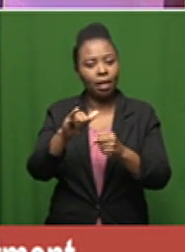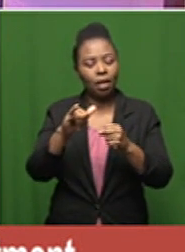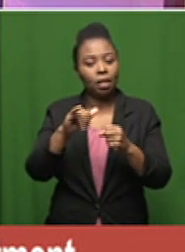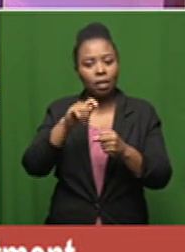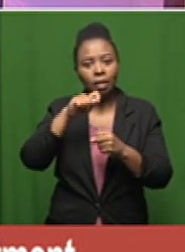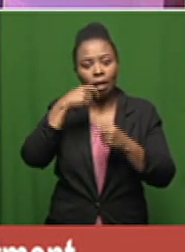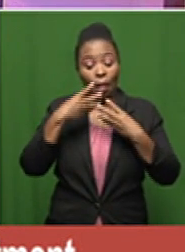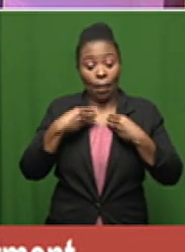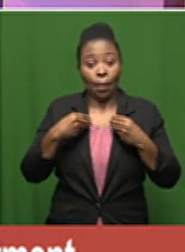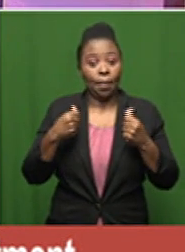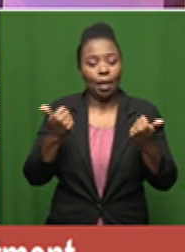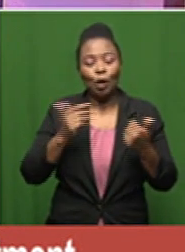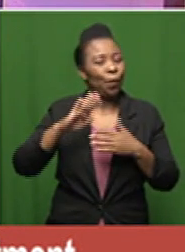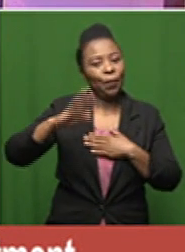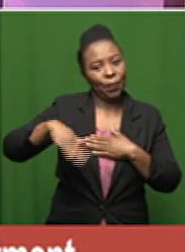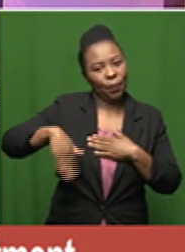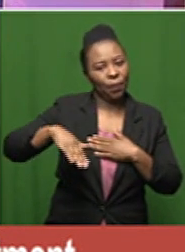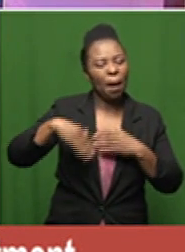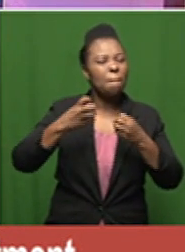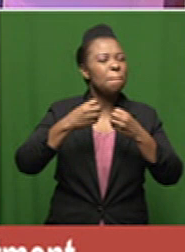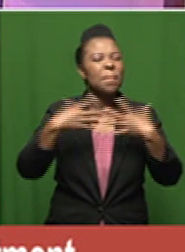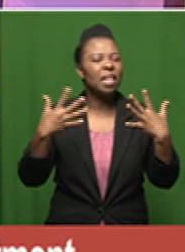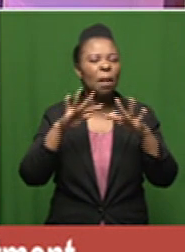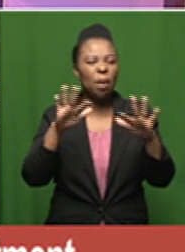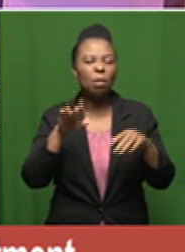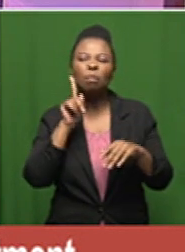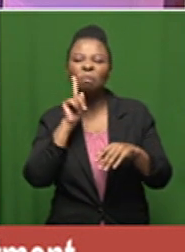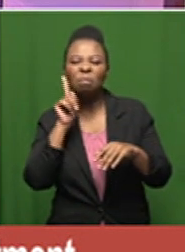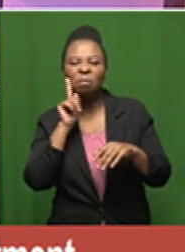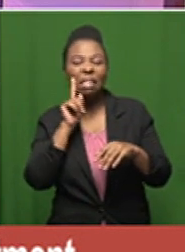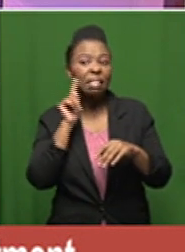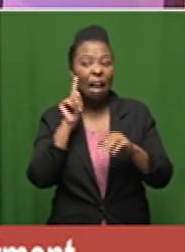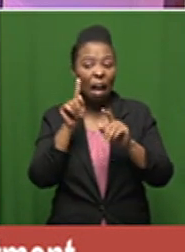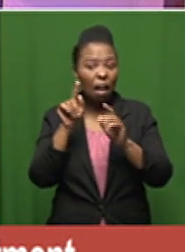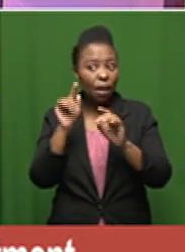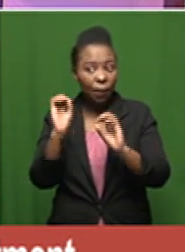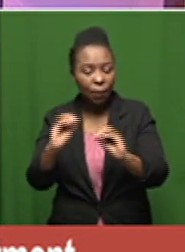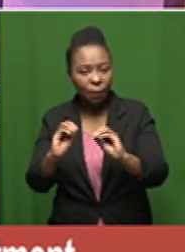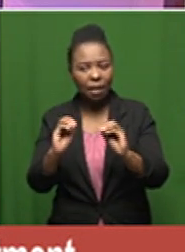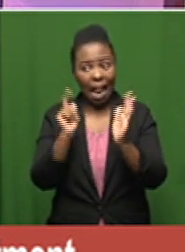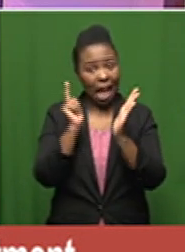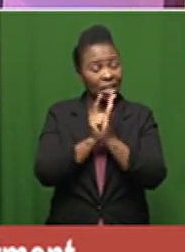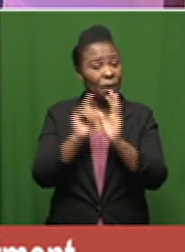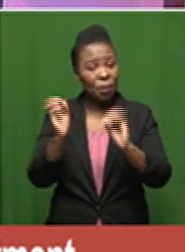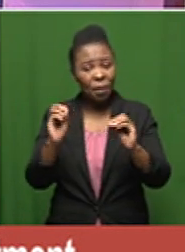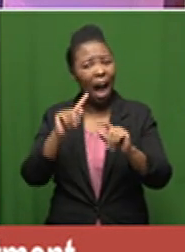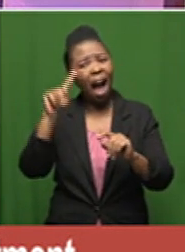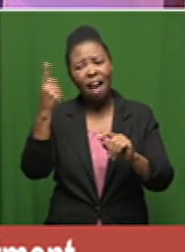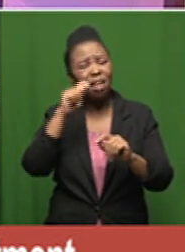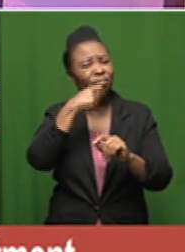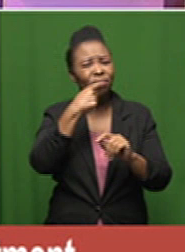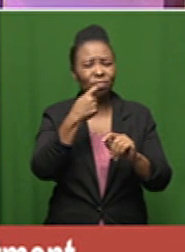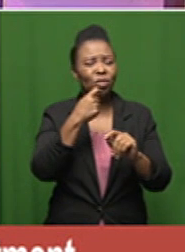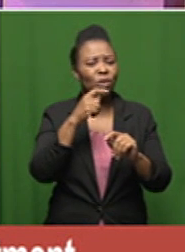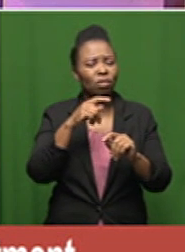be in the pipeline many have resorted to untested unlicensed medicines and other therapeutics to treat the illness